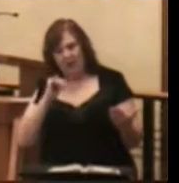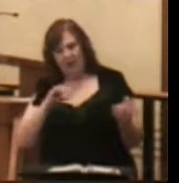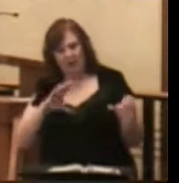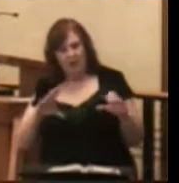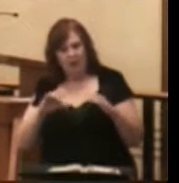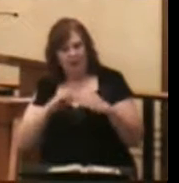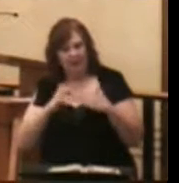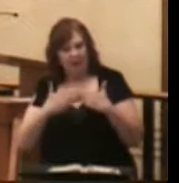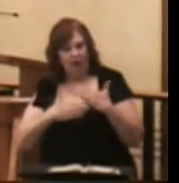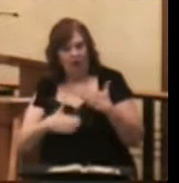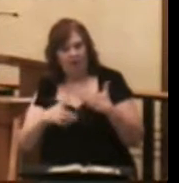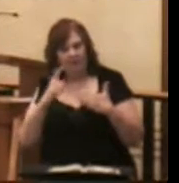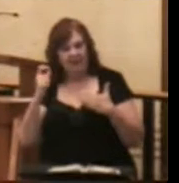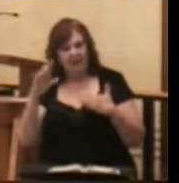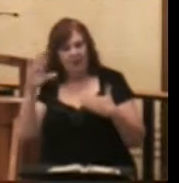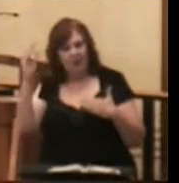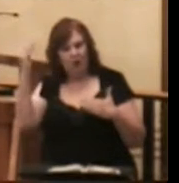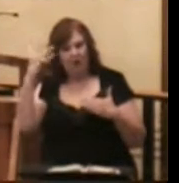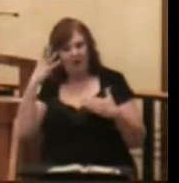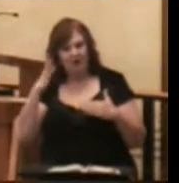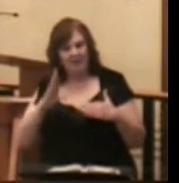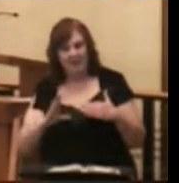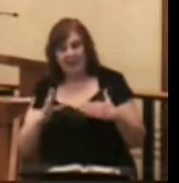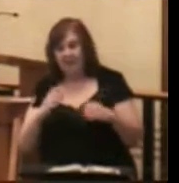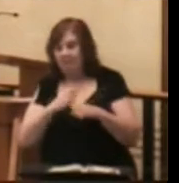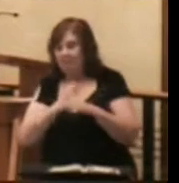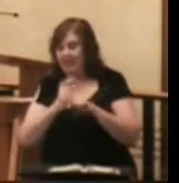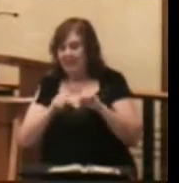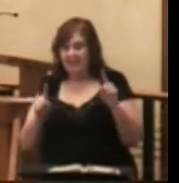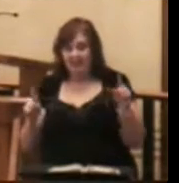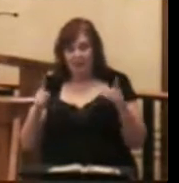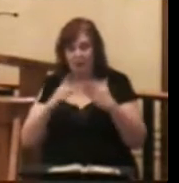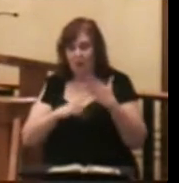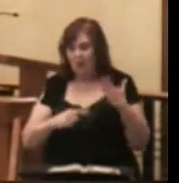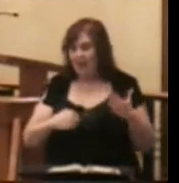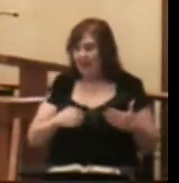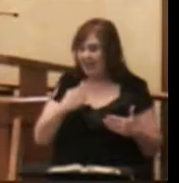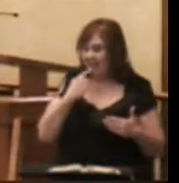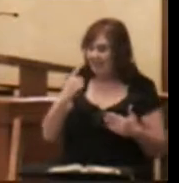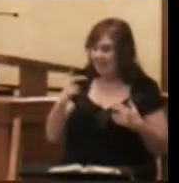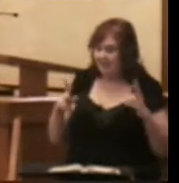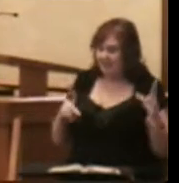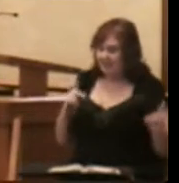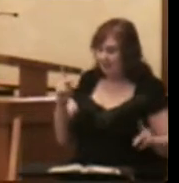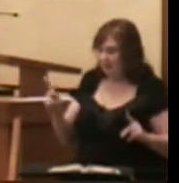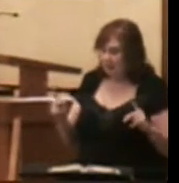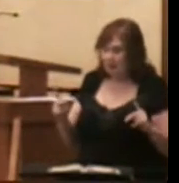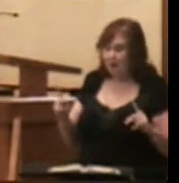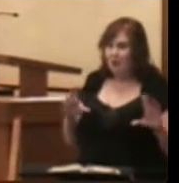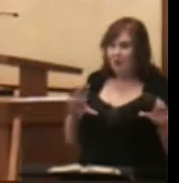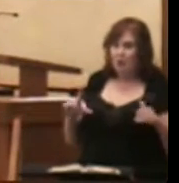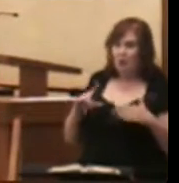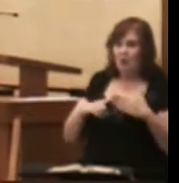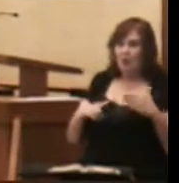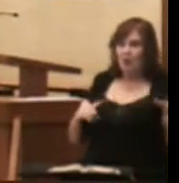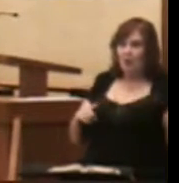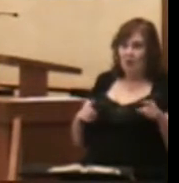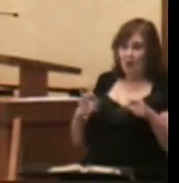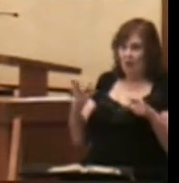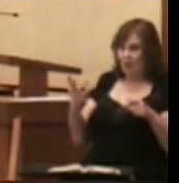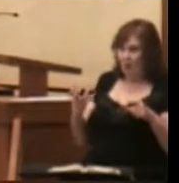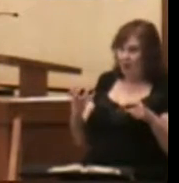this all along because you're a gracious God. It didn't make any difference what I said to this people. You were going to do whatever you want.